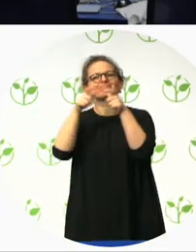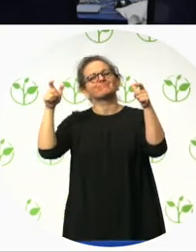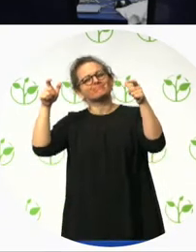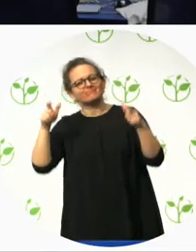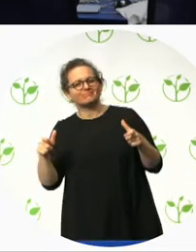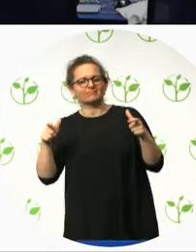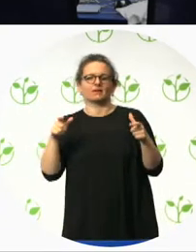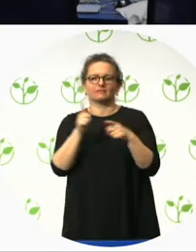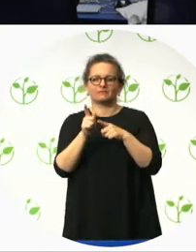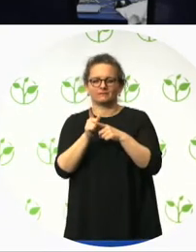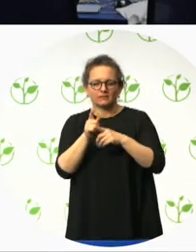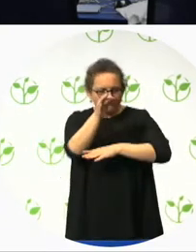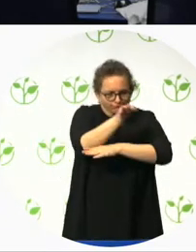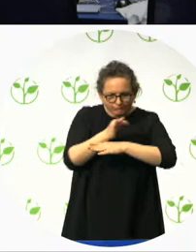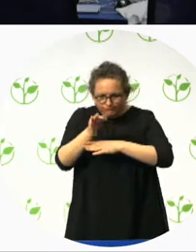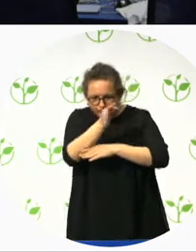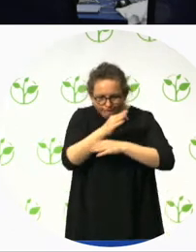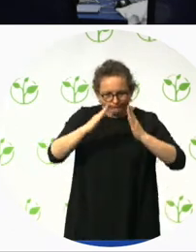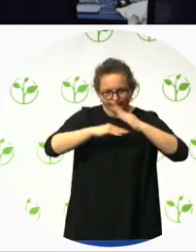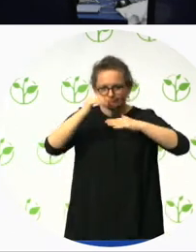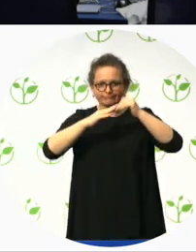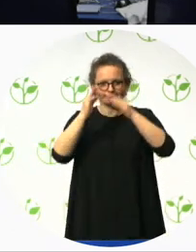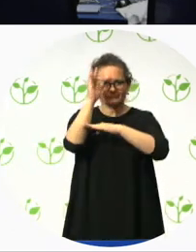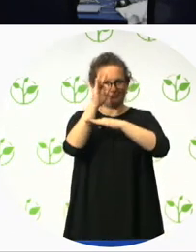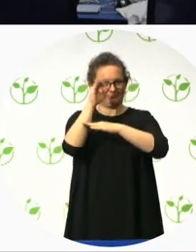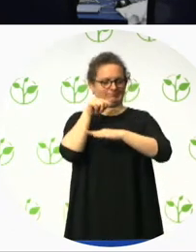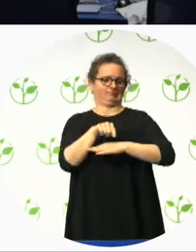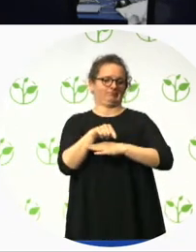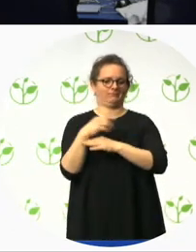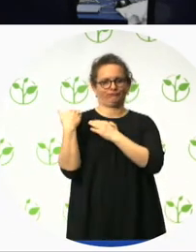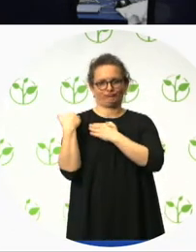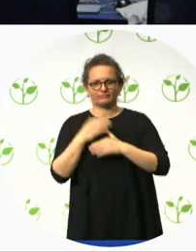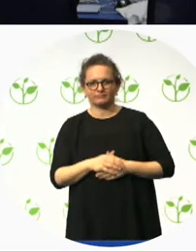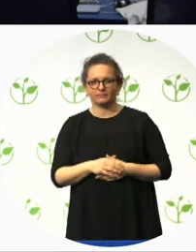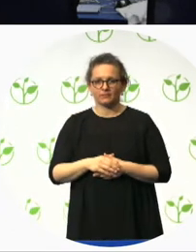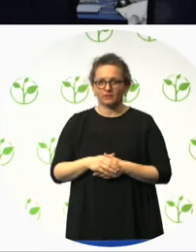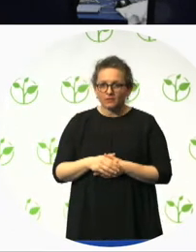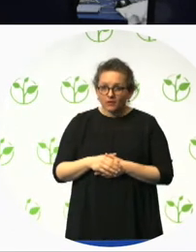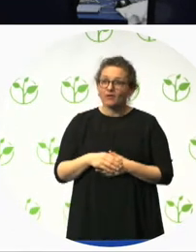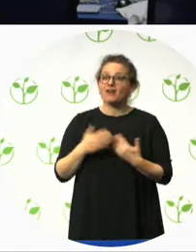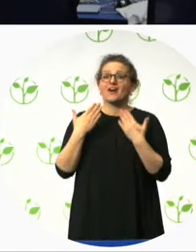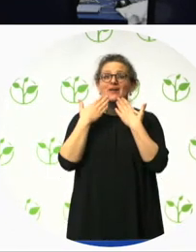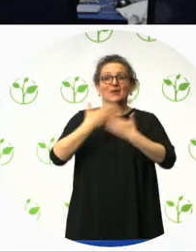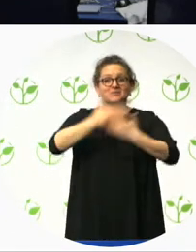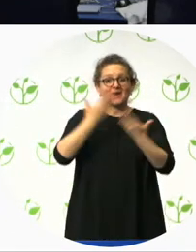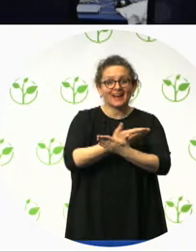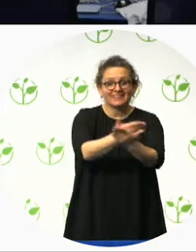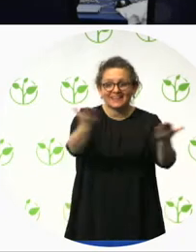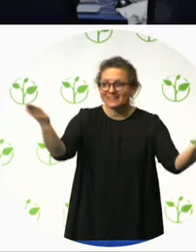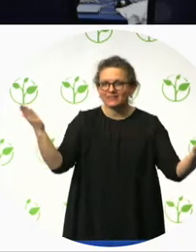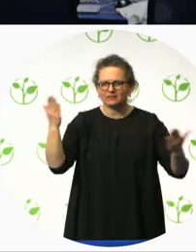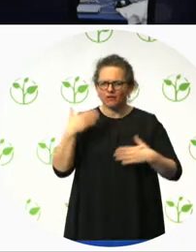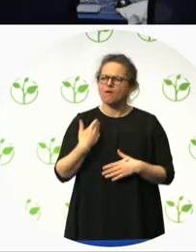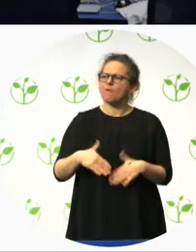Sorry, getting feedback. Thank you very much. Good morning everybody. In yesterday's opening ceremony, Daniela Boss